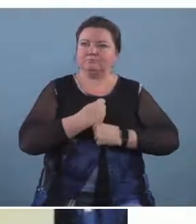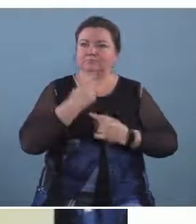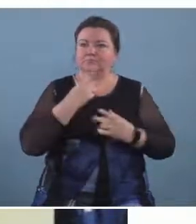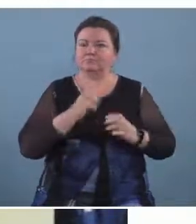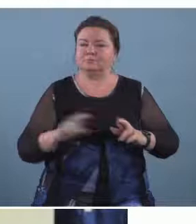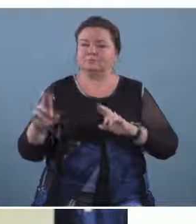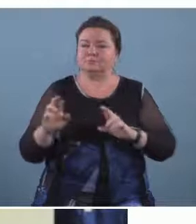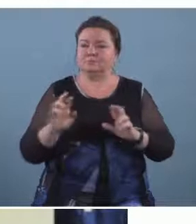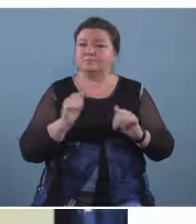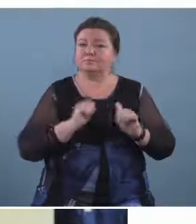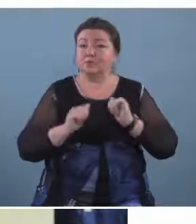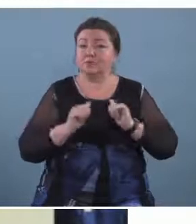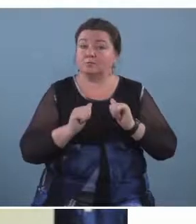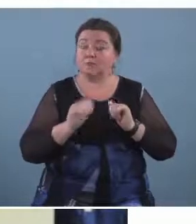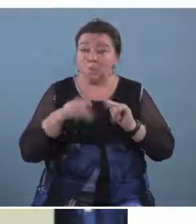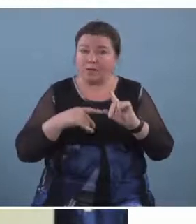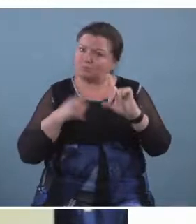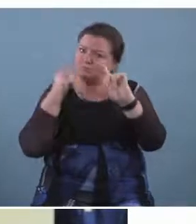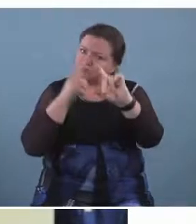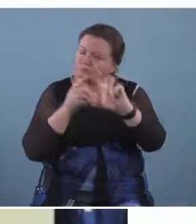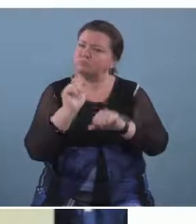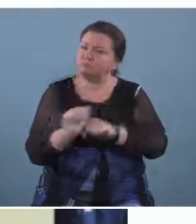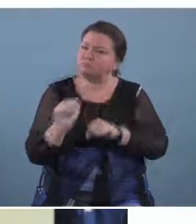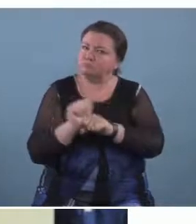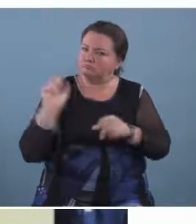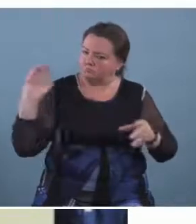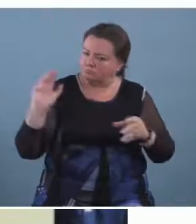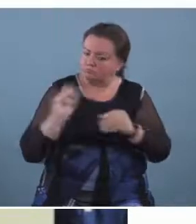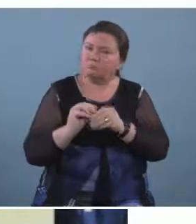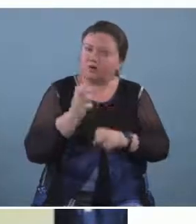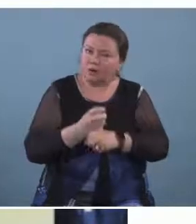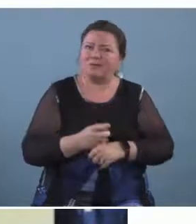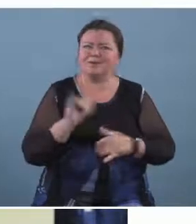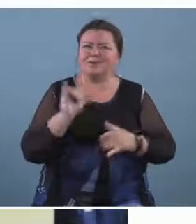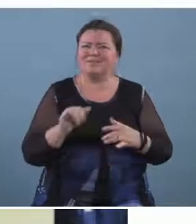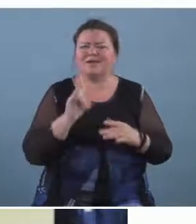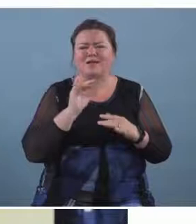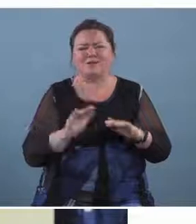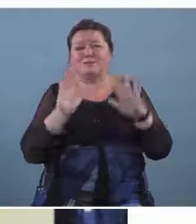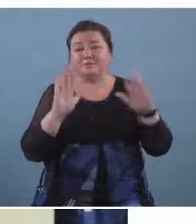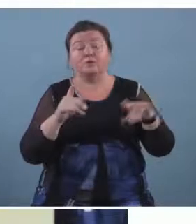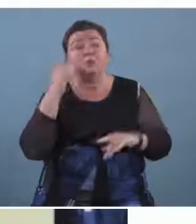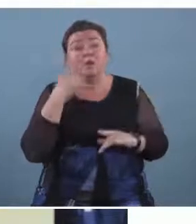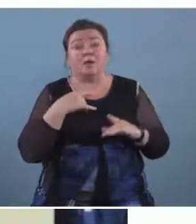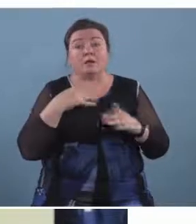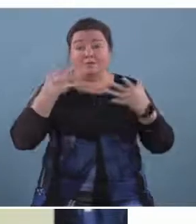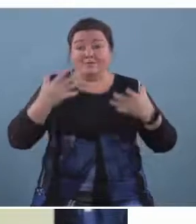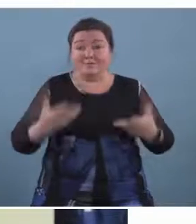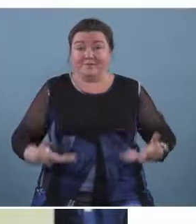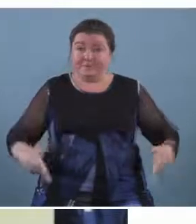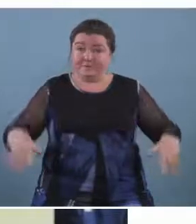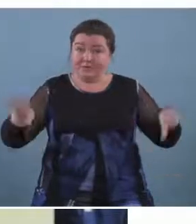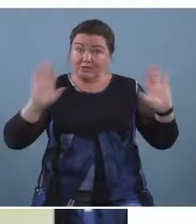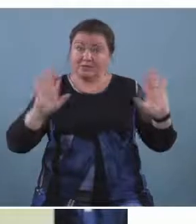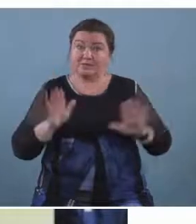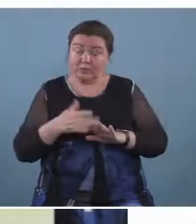with what you worked hard for and that is resilience because when you walk off the stage you feel a real